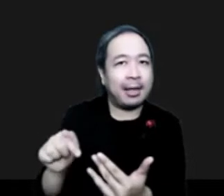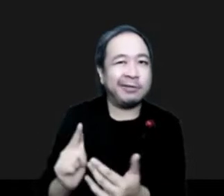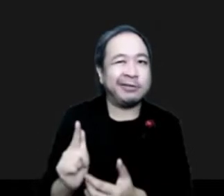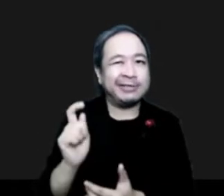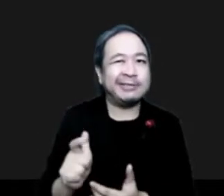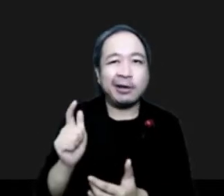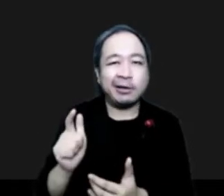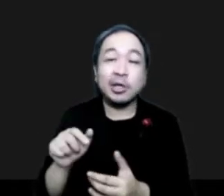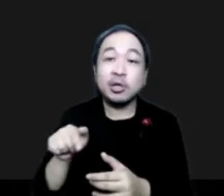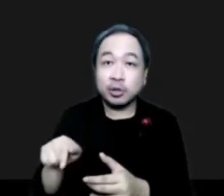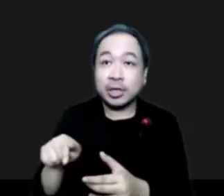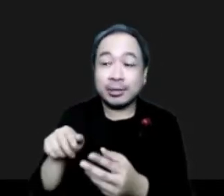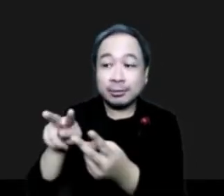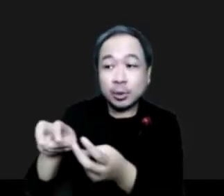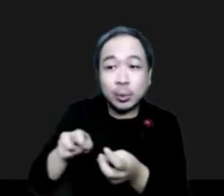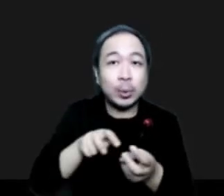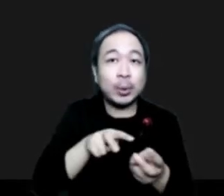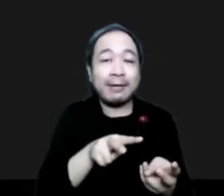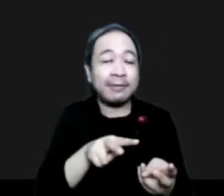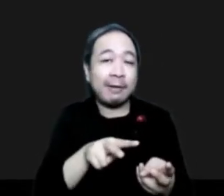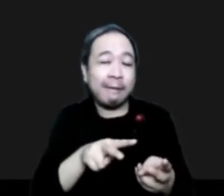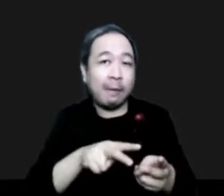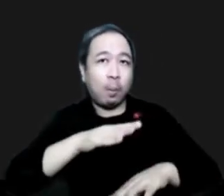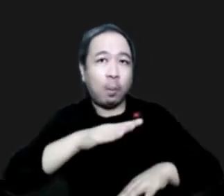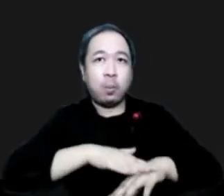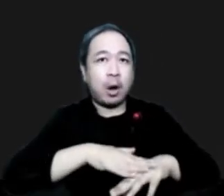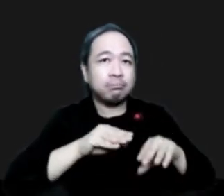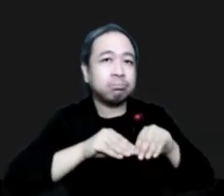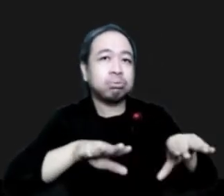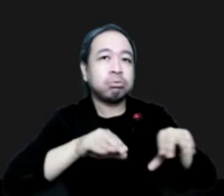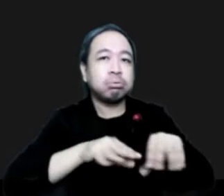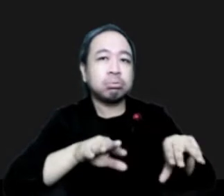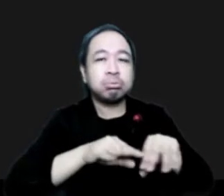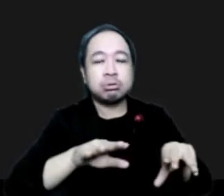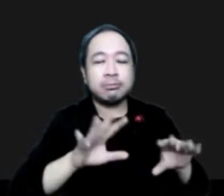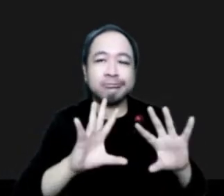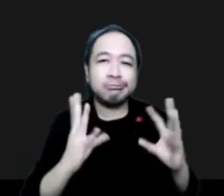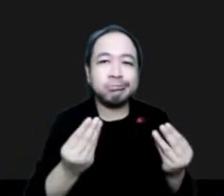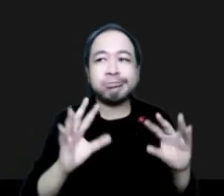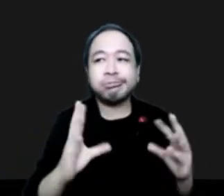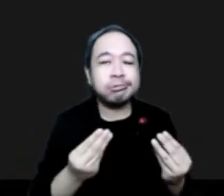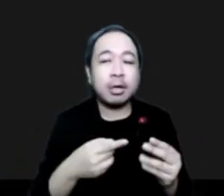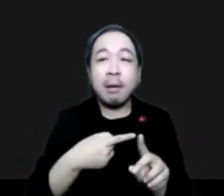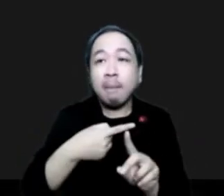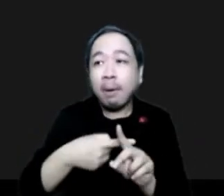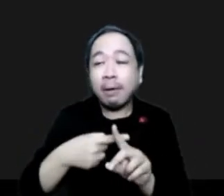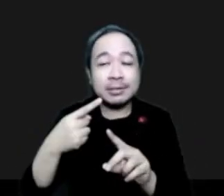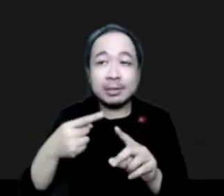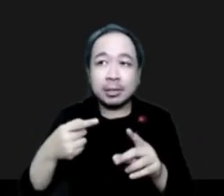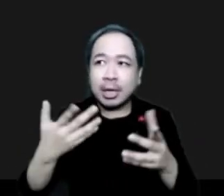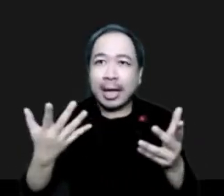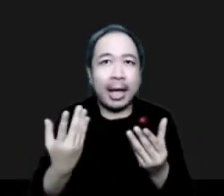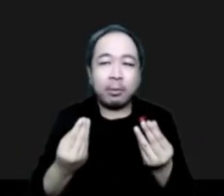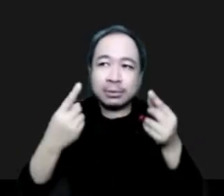our warning decisions and our spot forecast decisions and where the fires are burning the hottest.